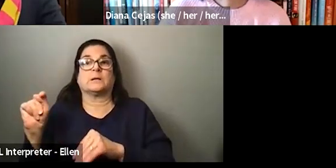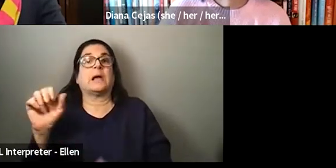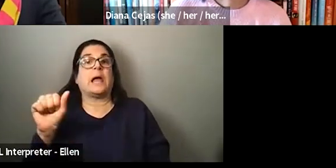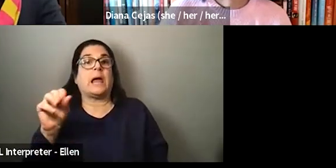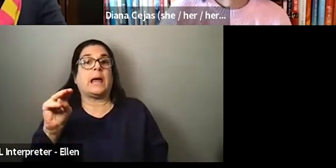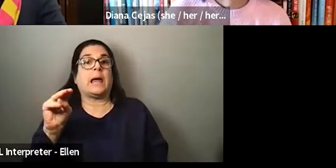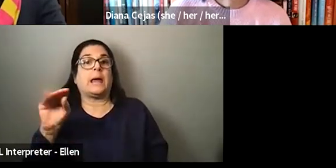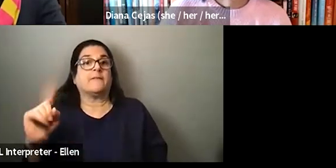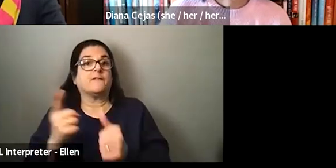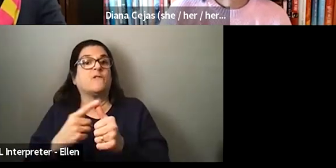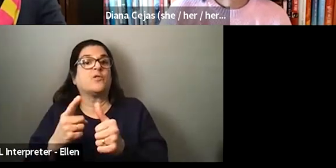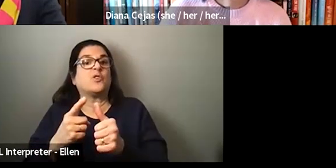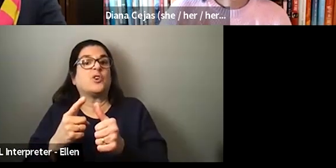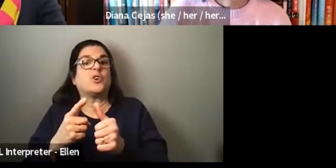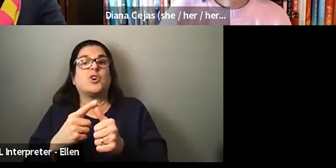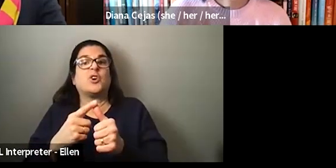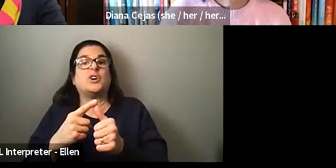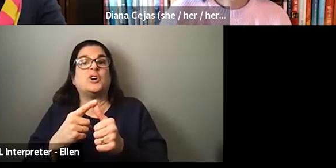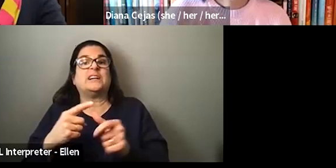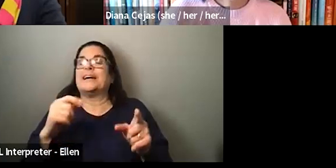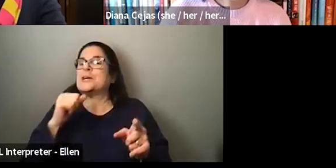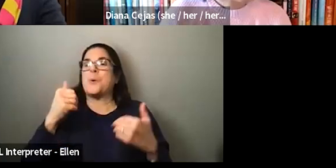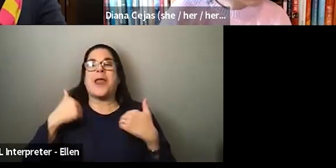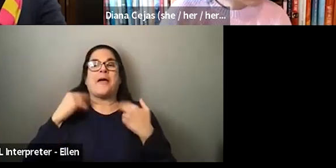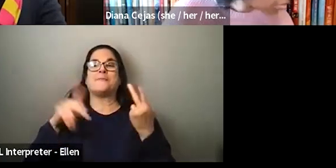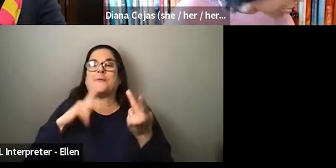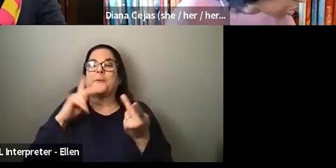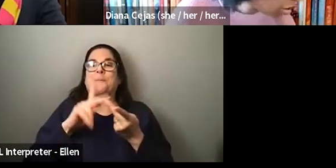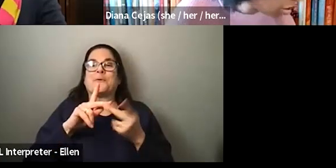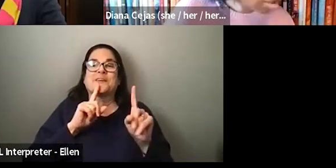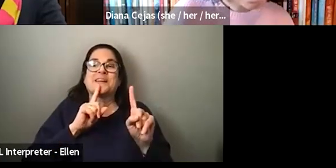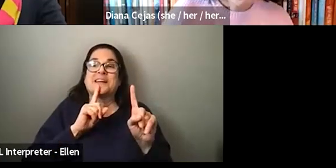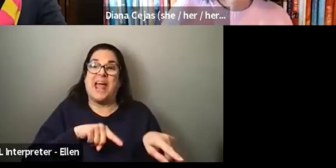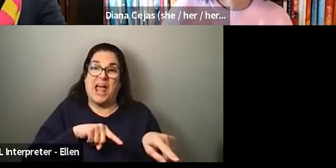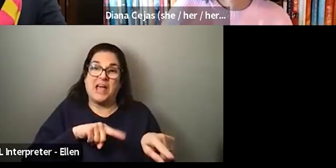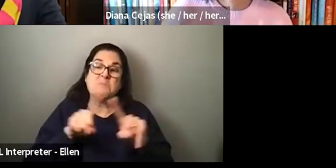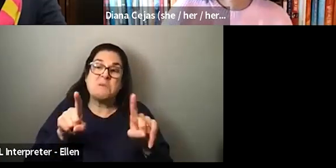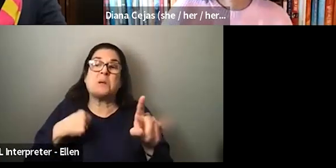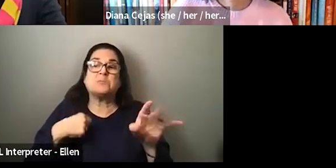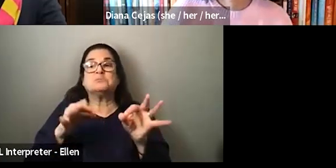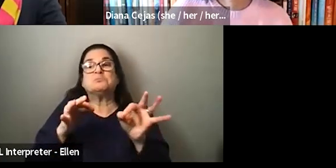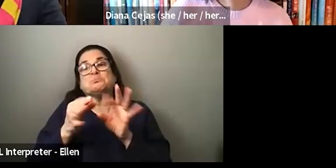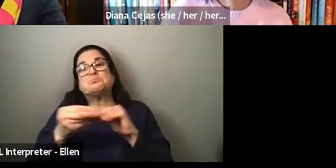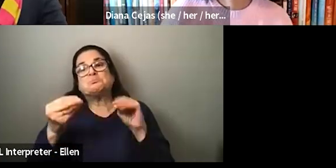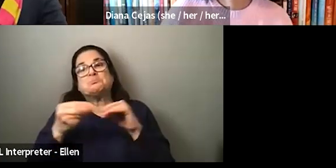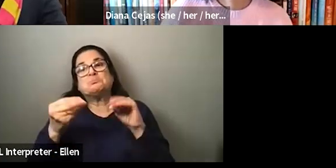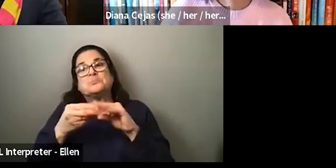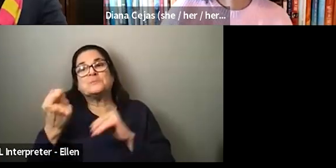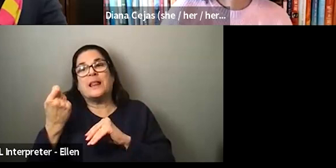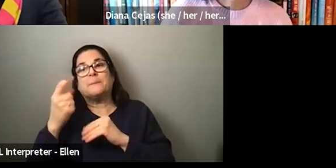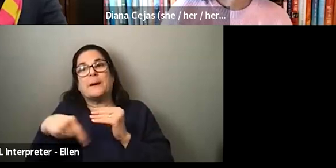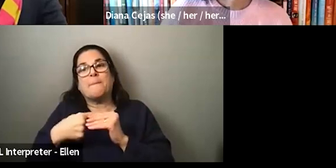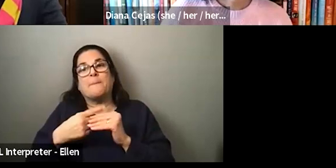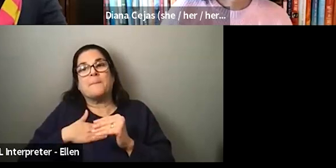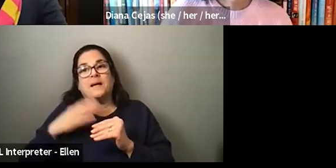I don't have the perfect answer to this, um, but I can share a little bit about my experience. Um, I will